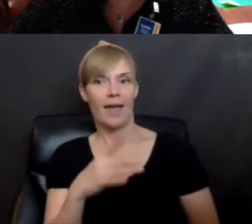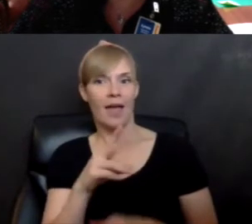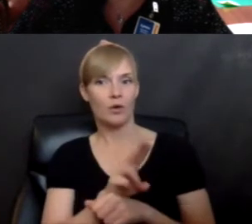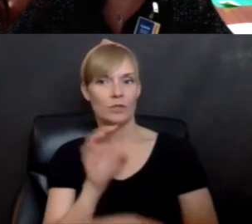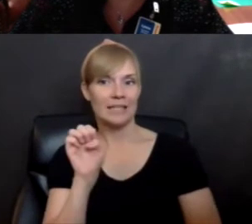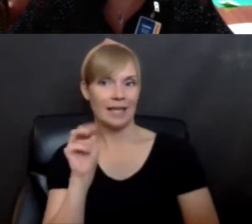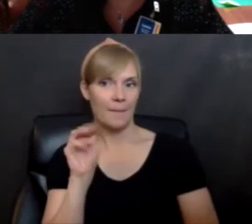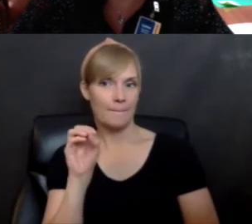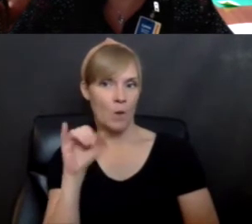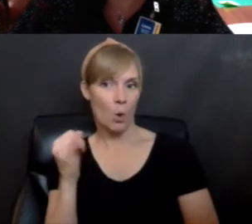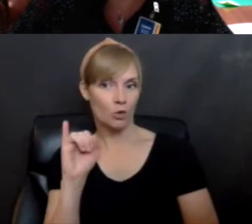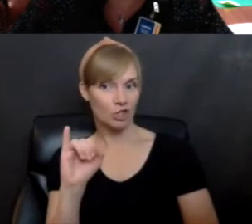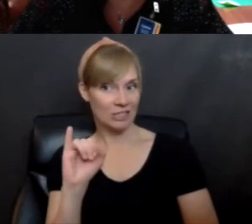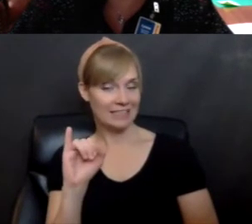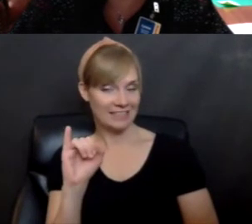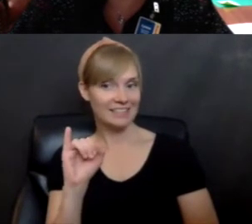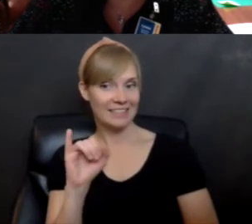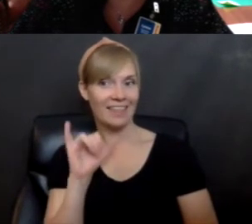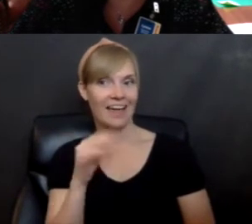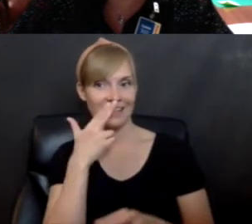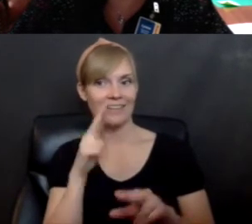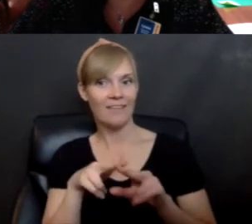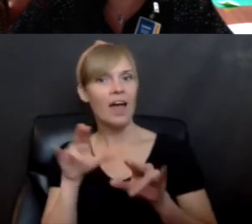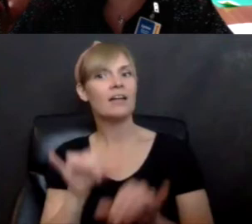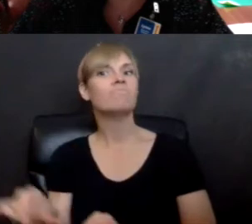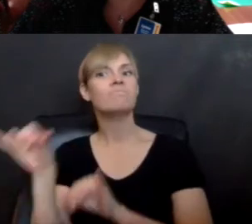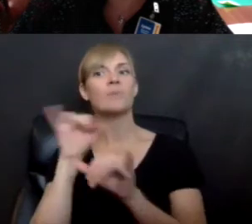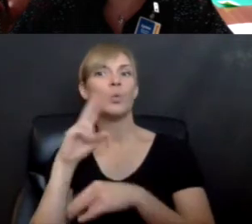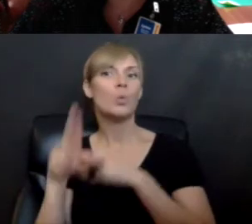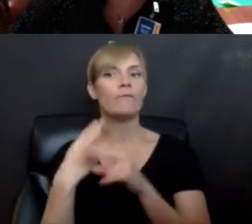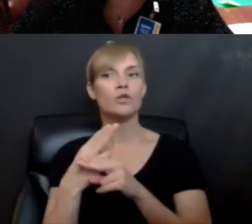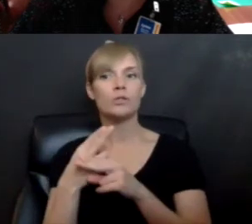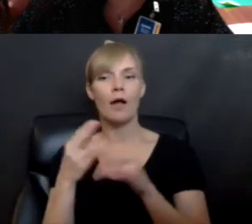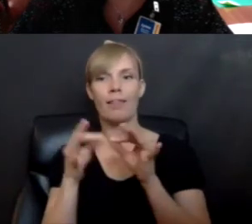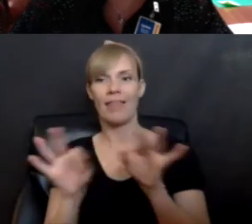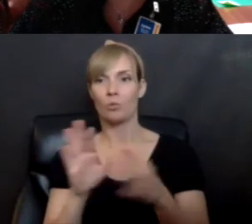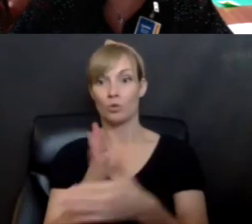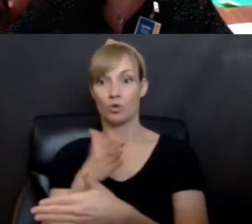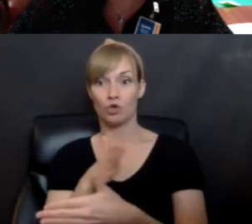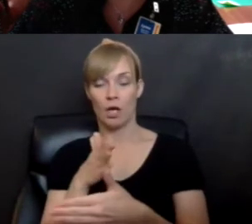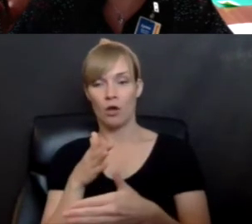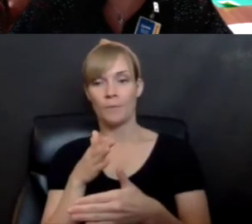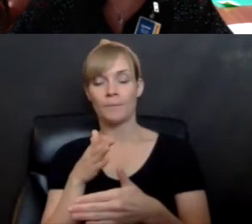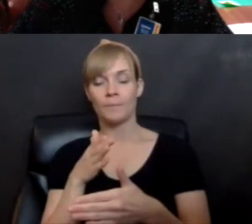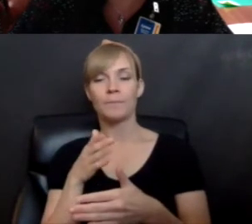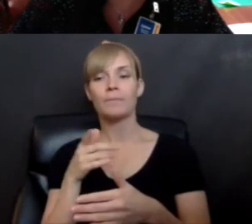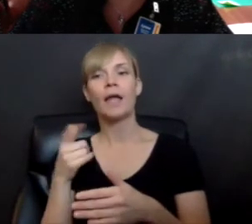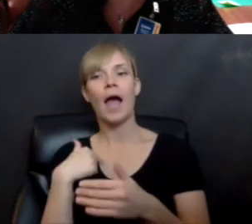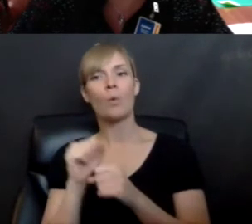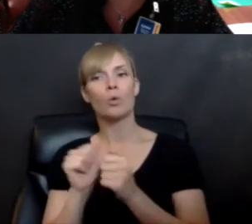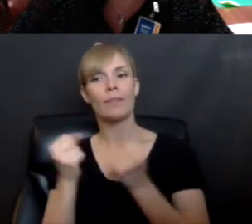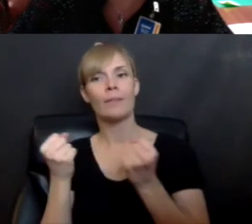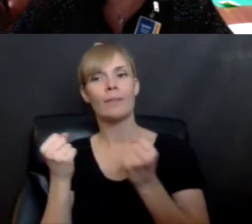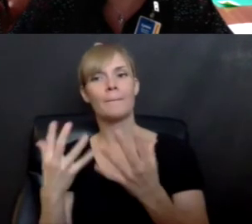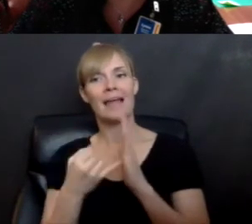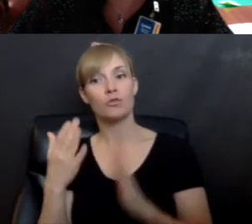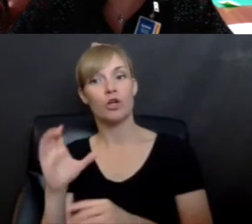That's kind of a fun universal language that we can share. I work with a lot of illustrators that like Christine Davinier is French.